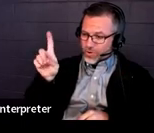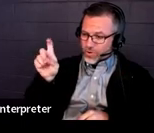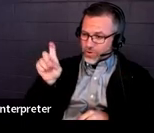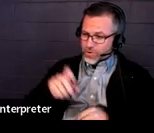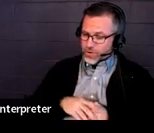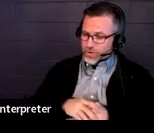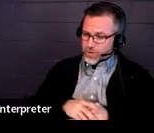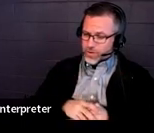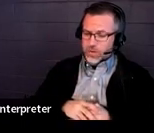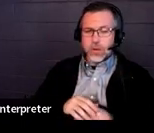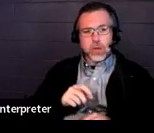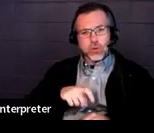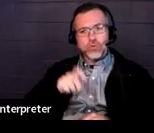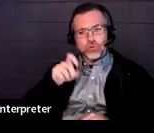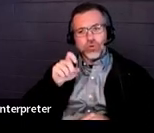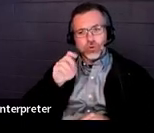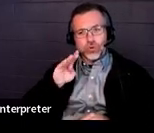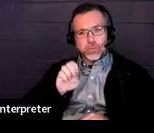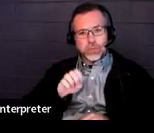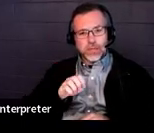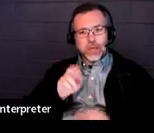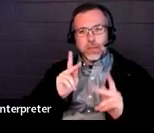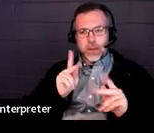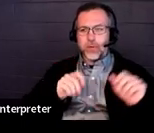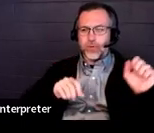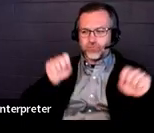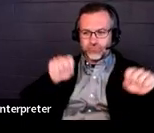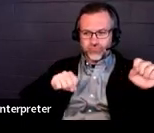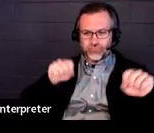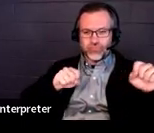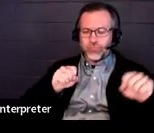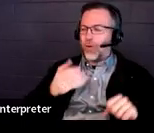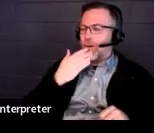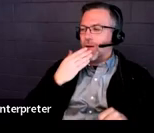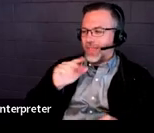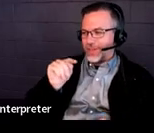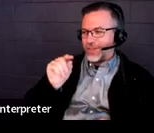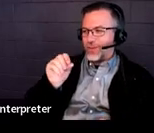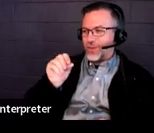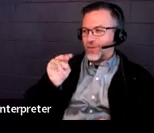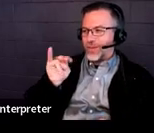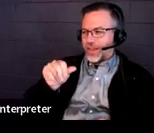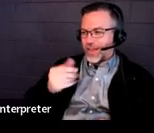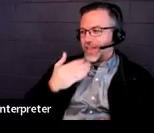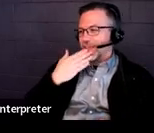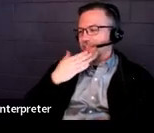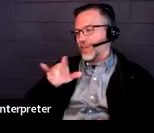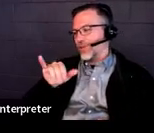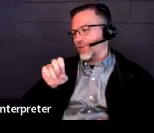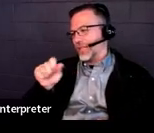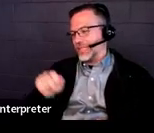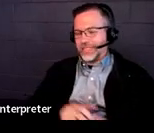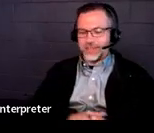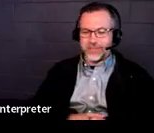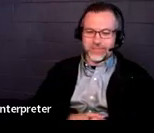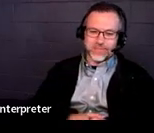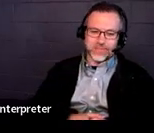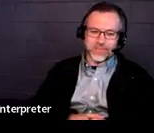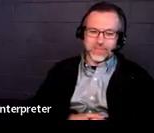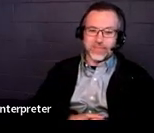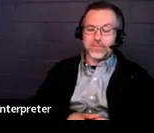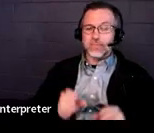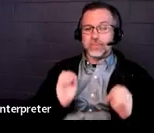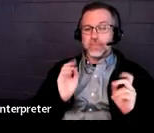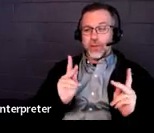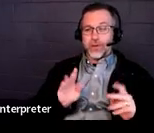Yeah. People are nodding. Thank you, Tanya. Thank you, Lise. Great. All right. Great. Thank you. All